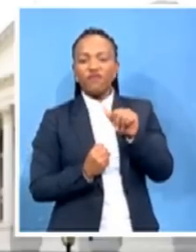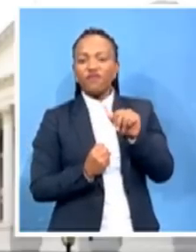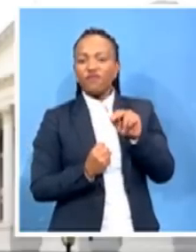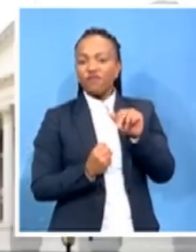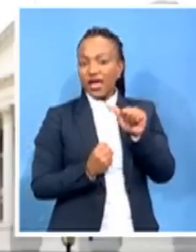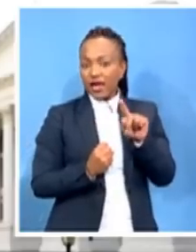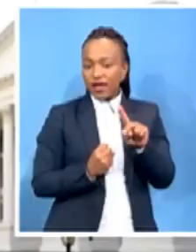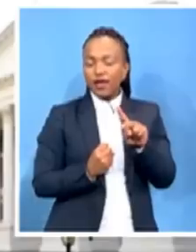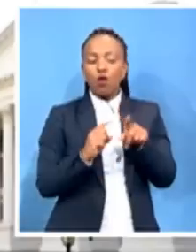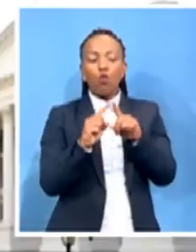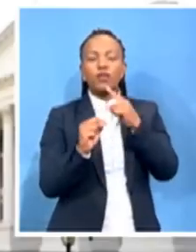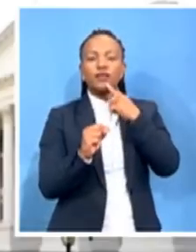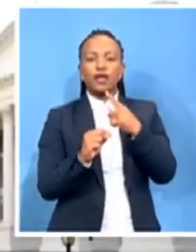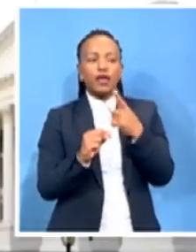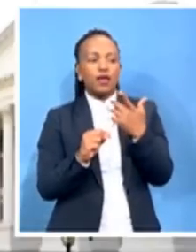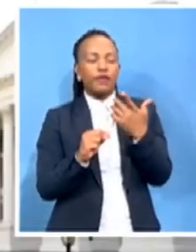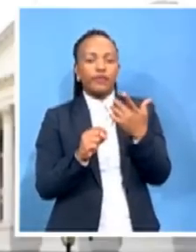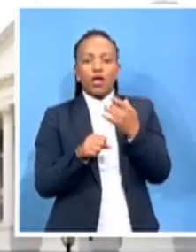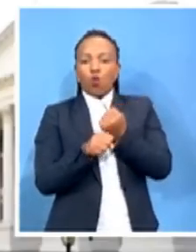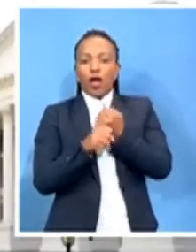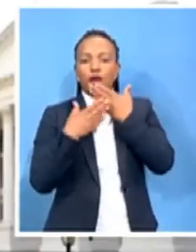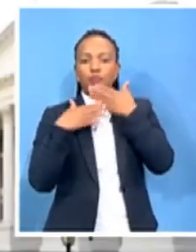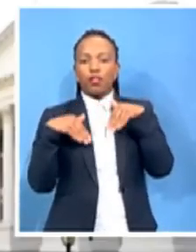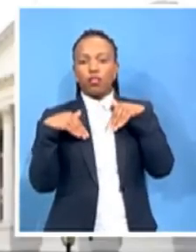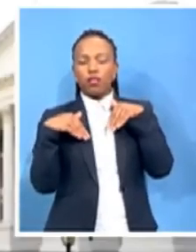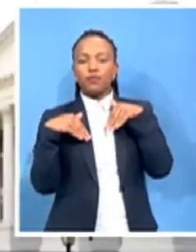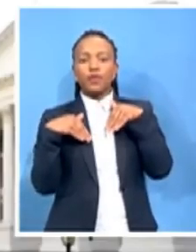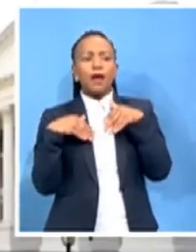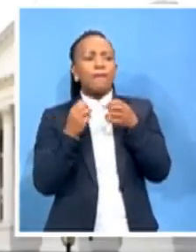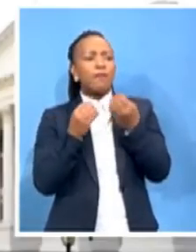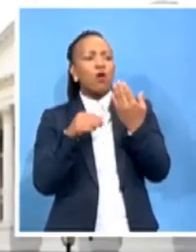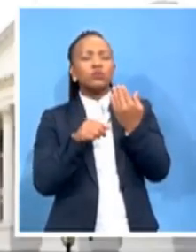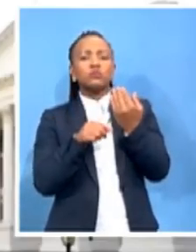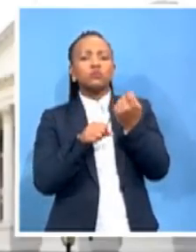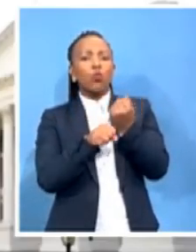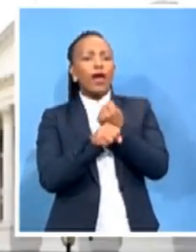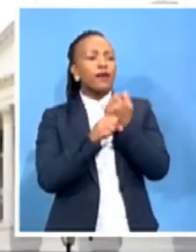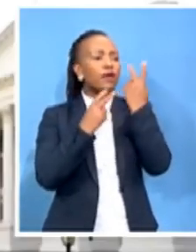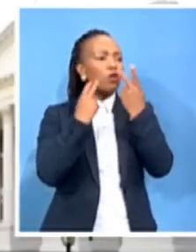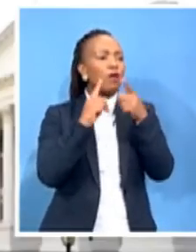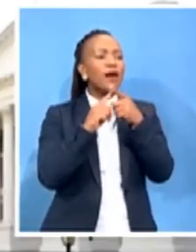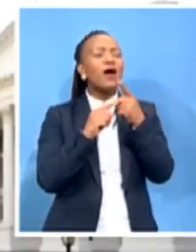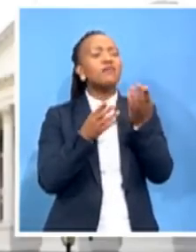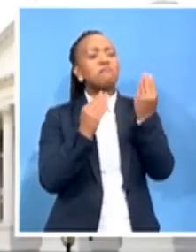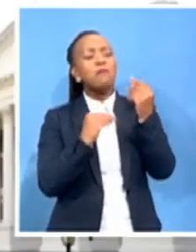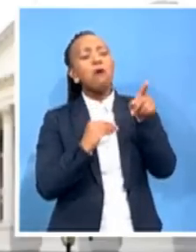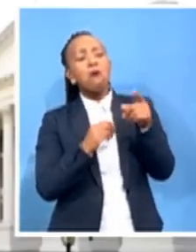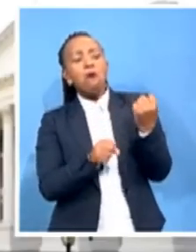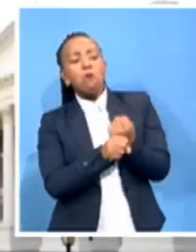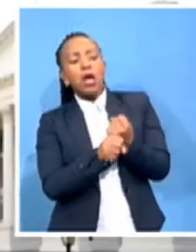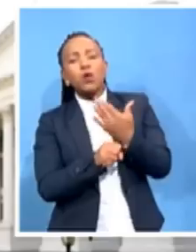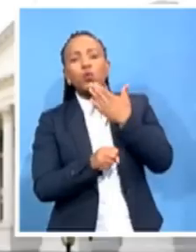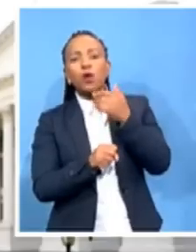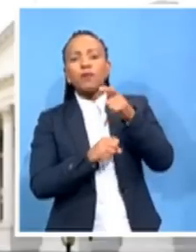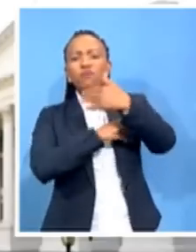to foreigners. We're not xenophobic, but we're saying as MKMVA, which I'm happy that the Houghton government is